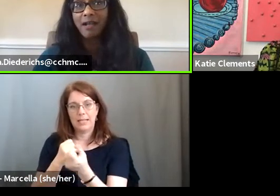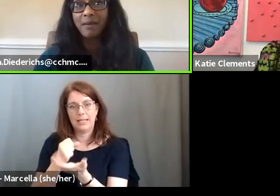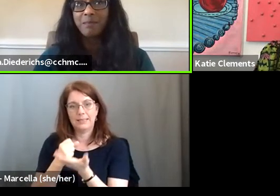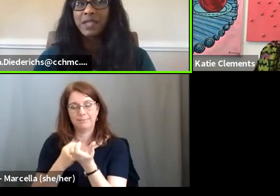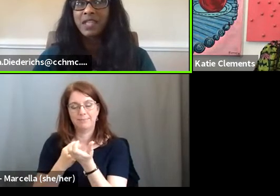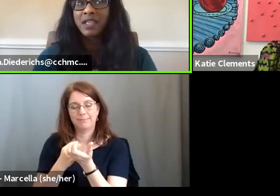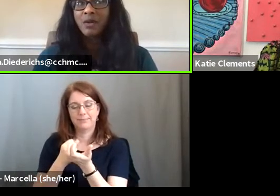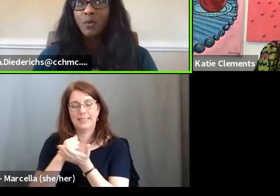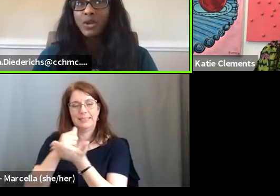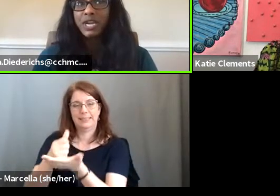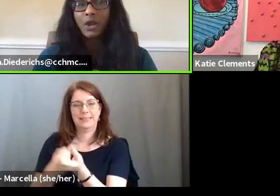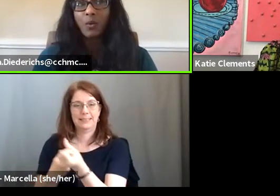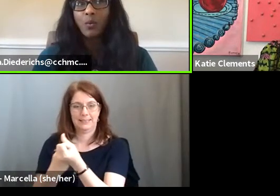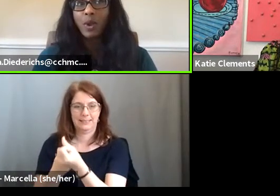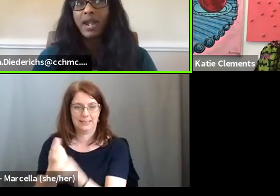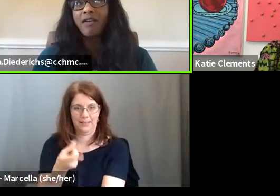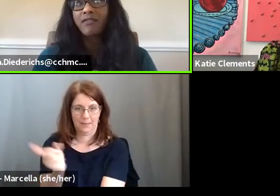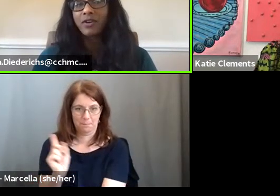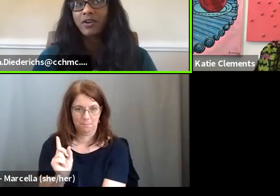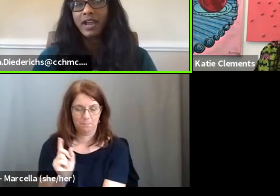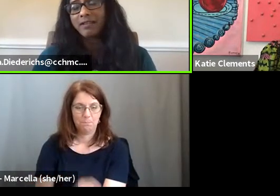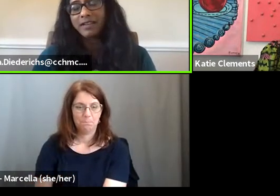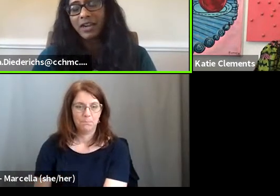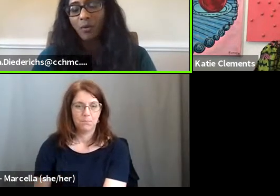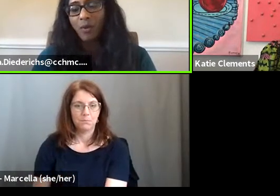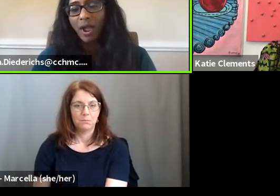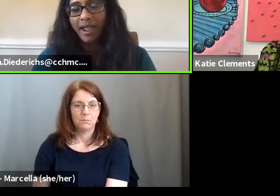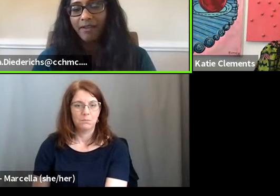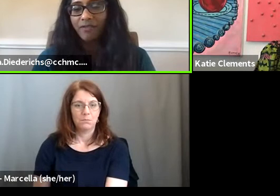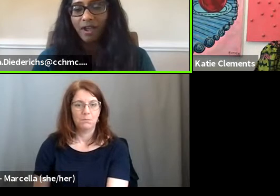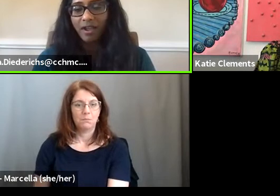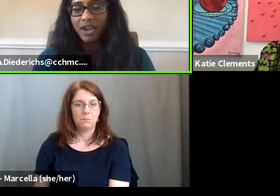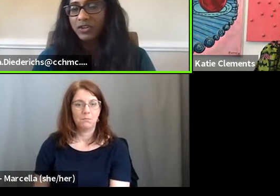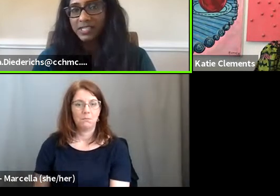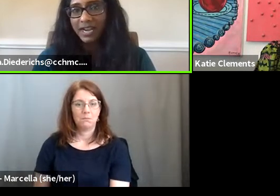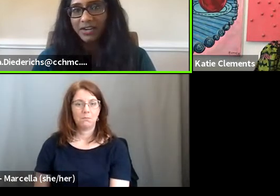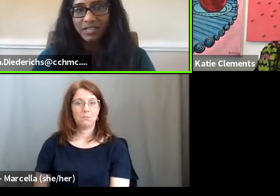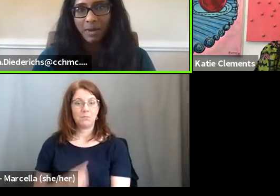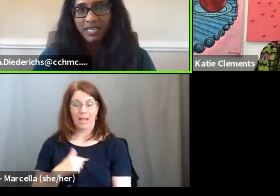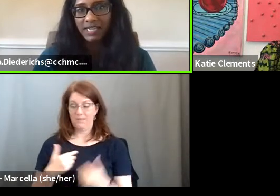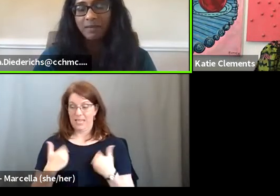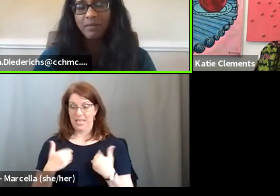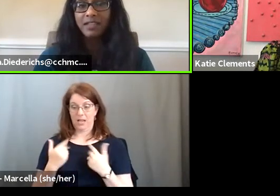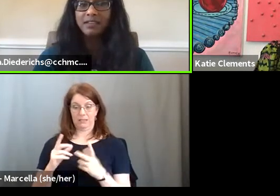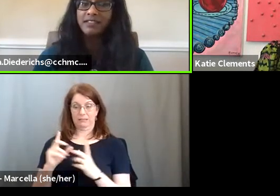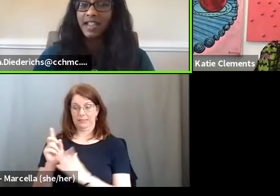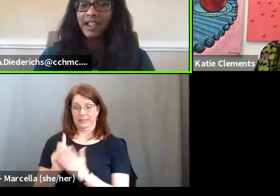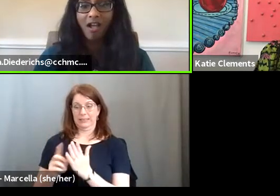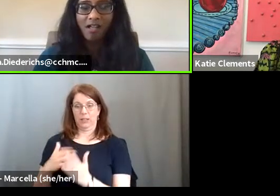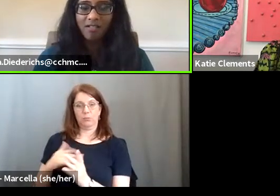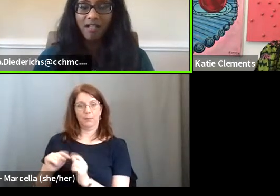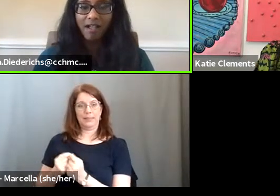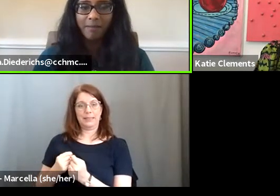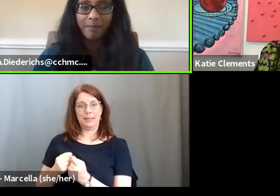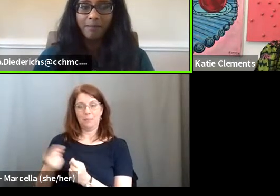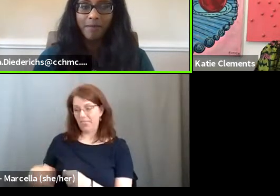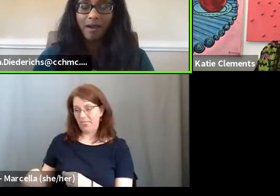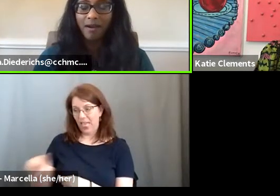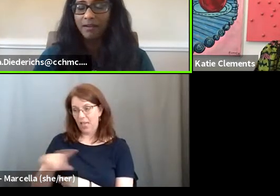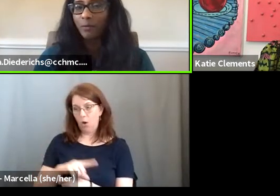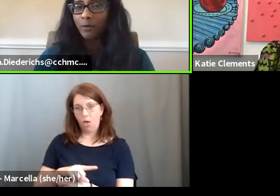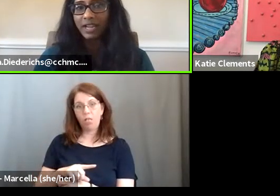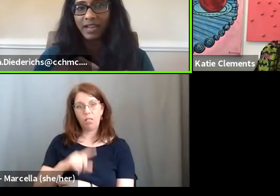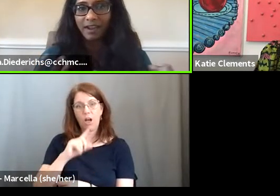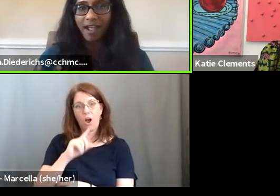think that, um, you know, whenever, and, you know, I have a younger designers on my team and they all, um,